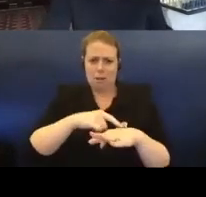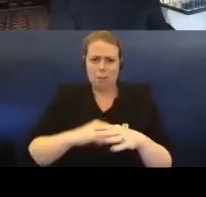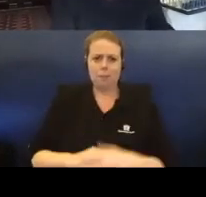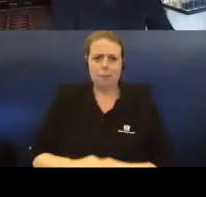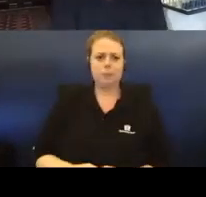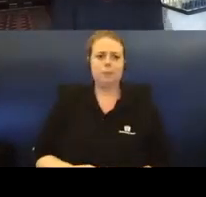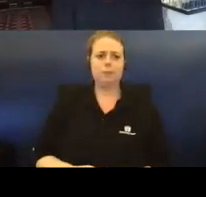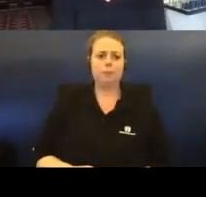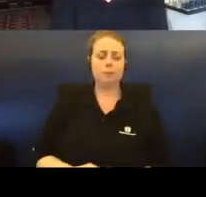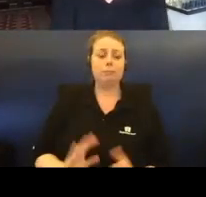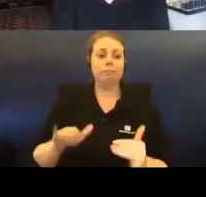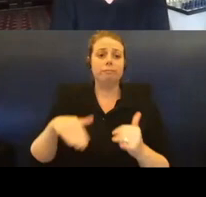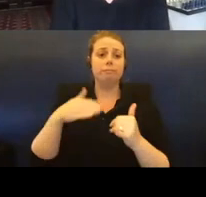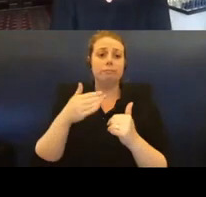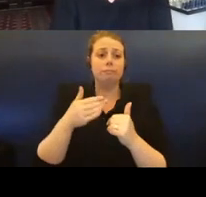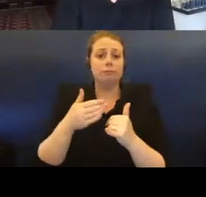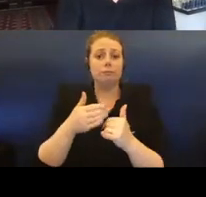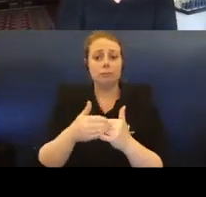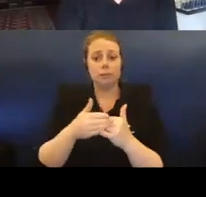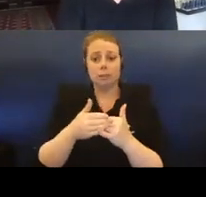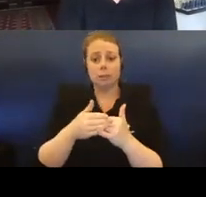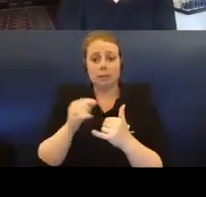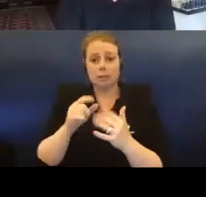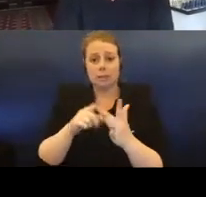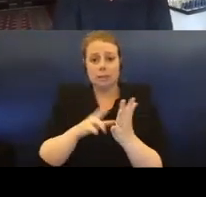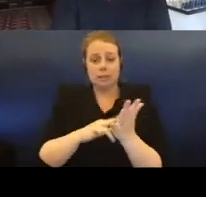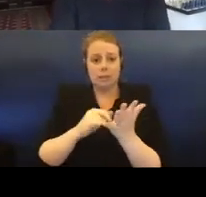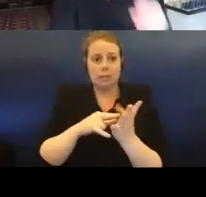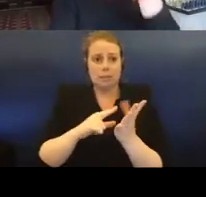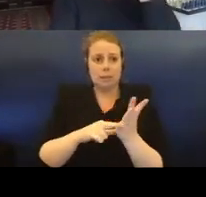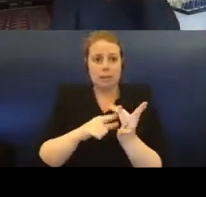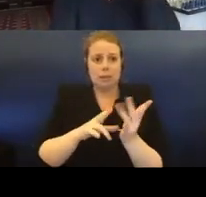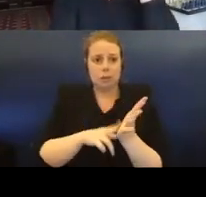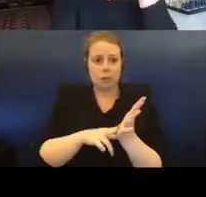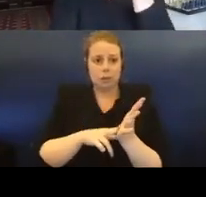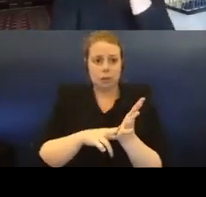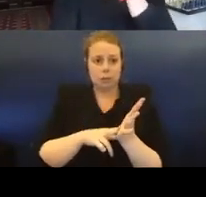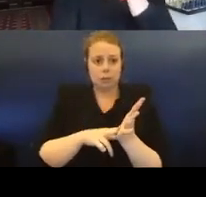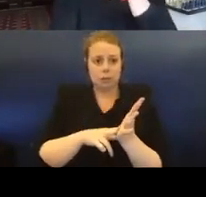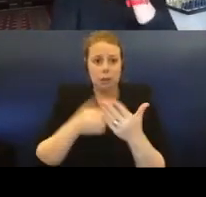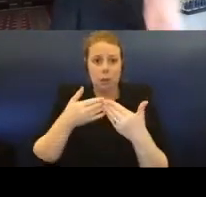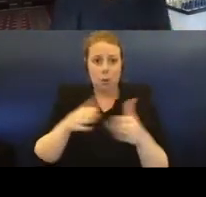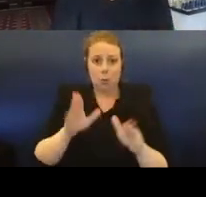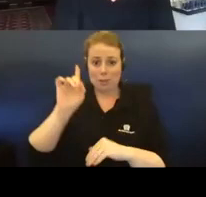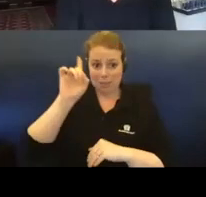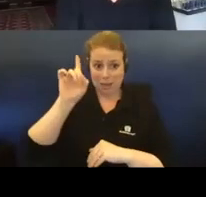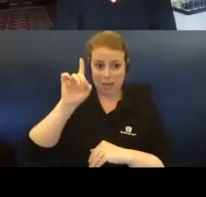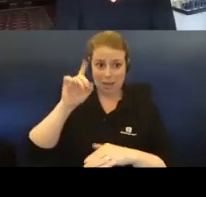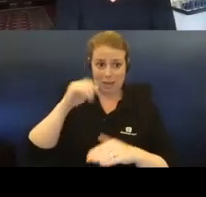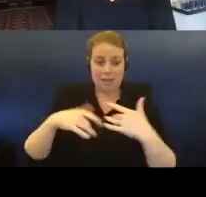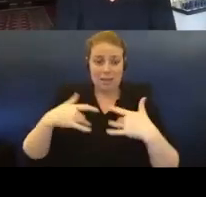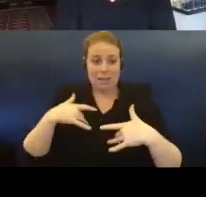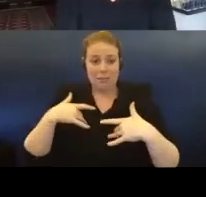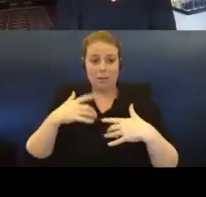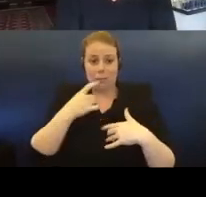And finally, this brings me to the installation called Apotheosis, which was open today at the Living Museum of the West,